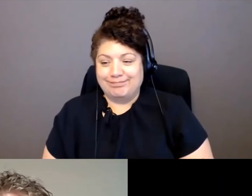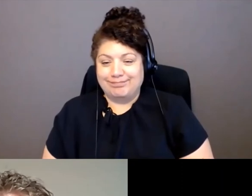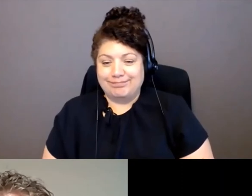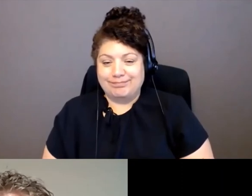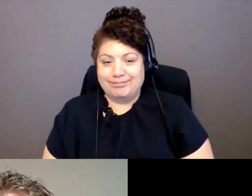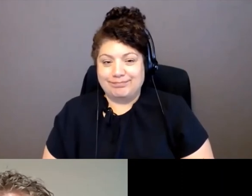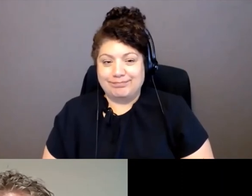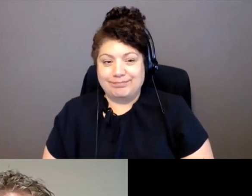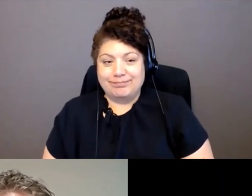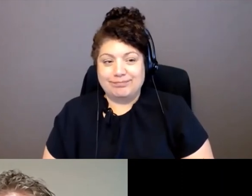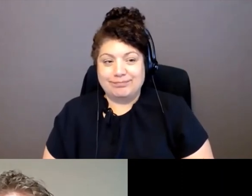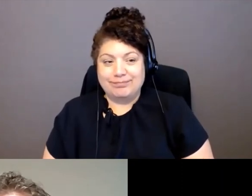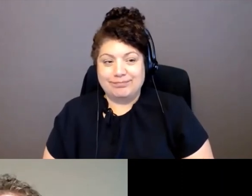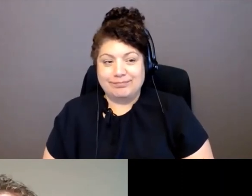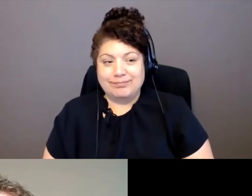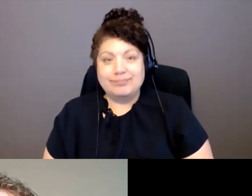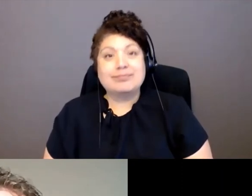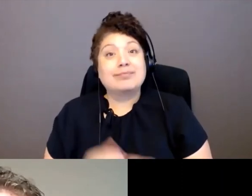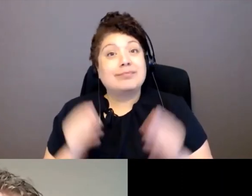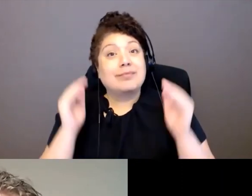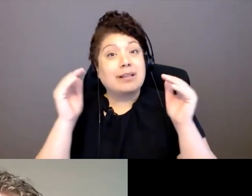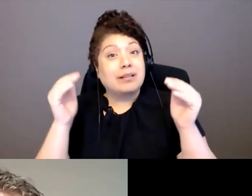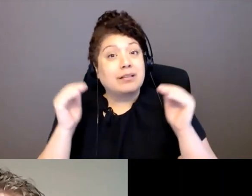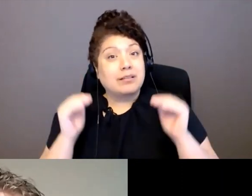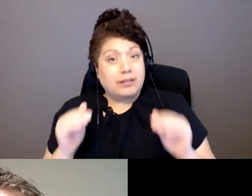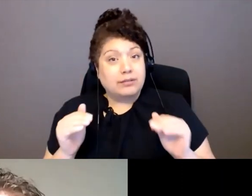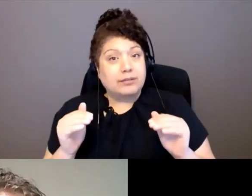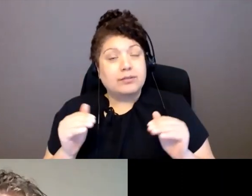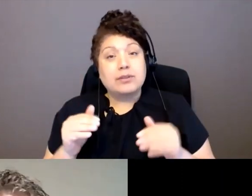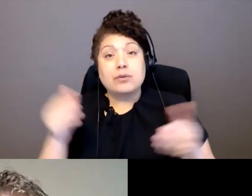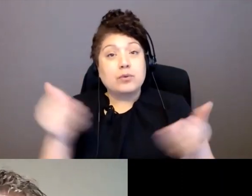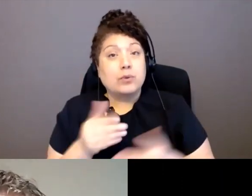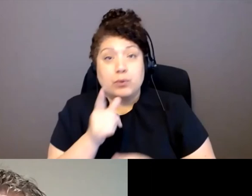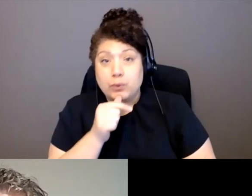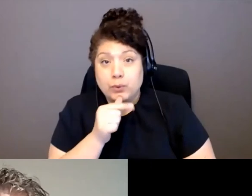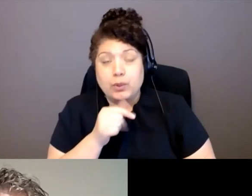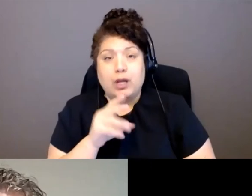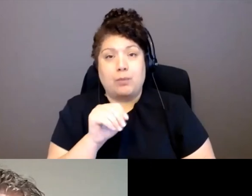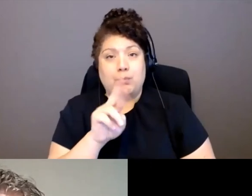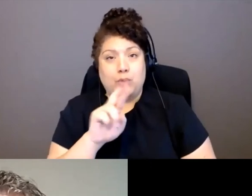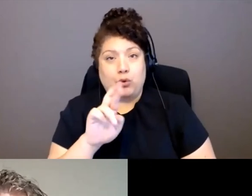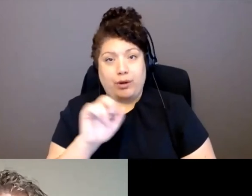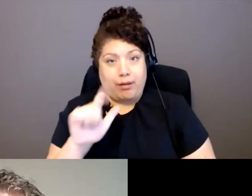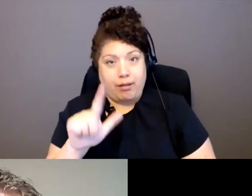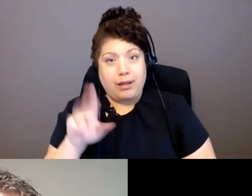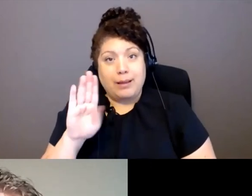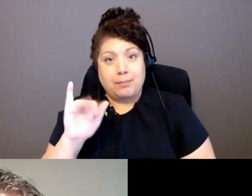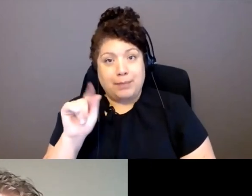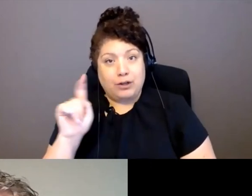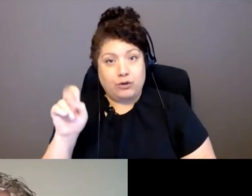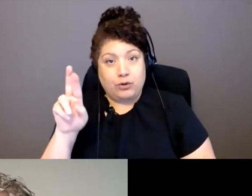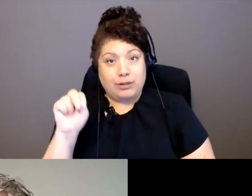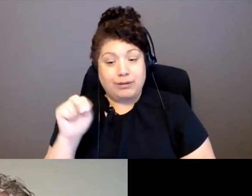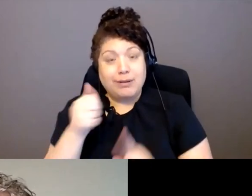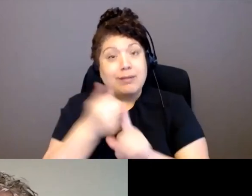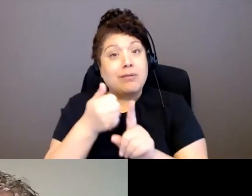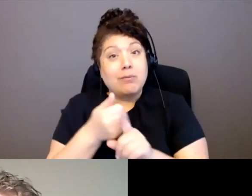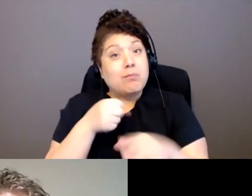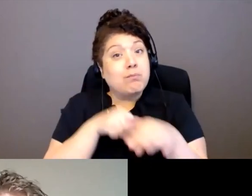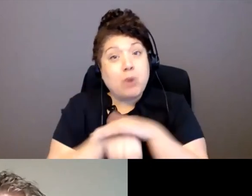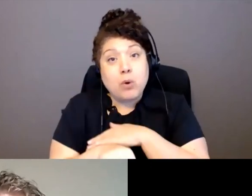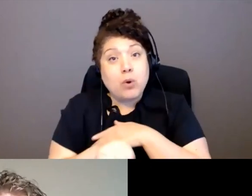Next, I would like to introduce Muriel Bittern. Muriel was born and raised